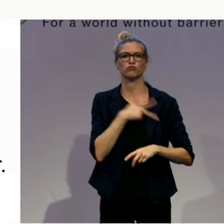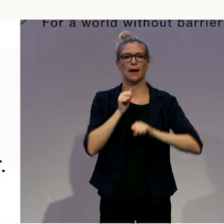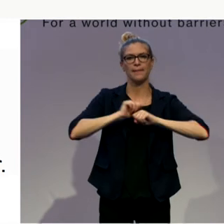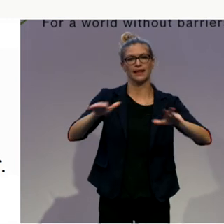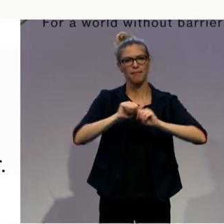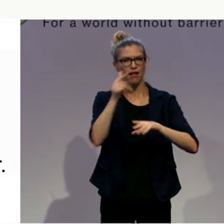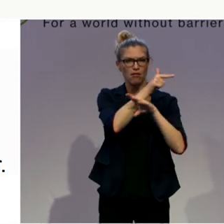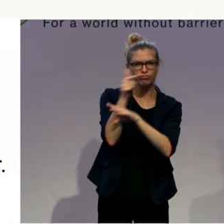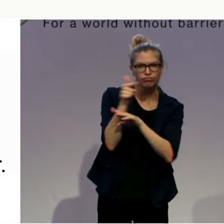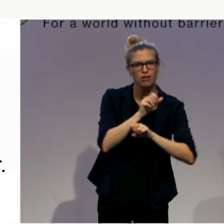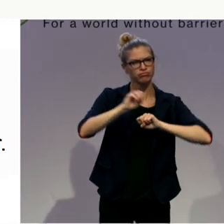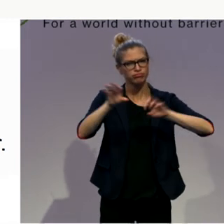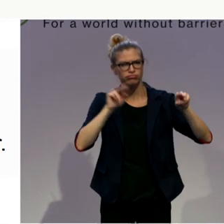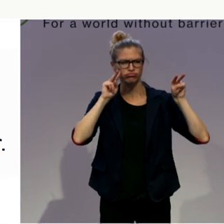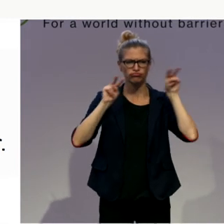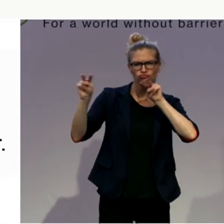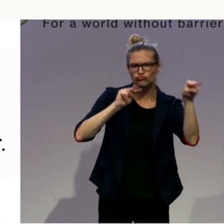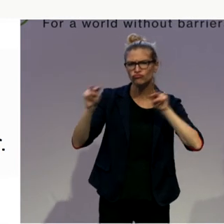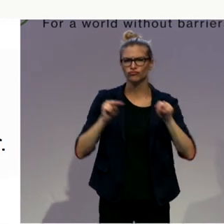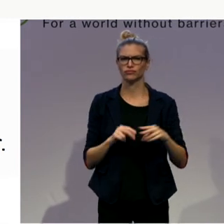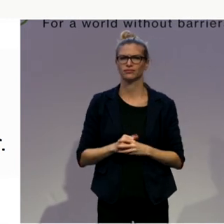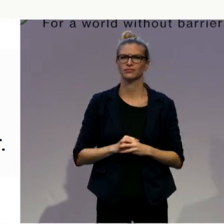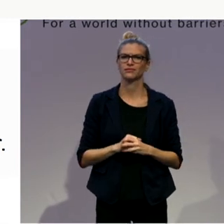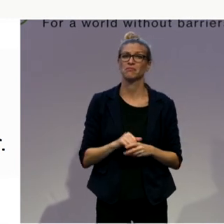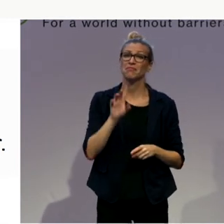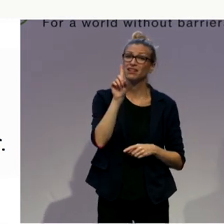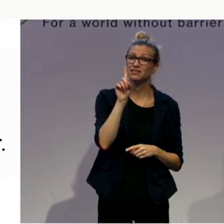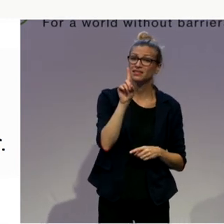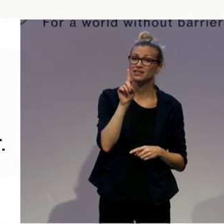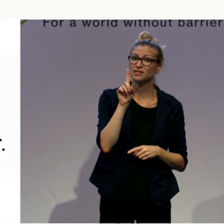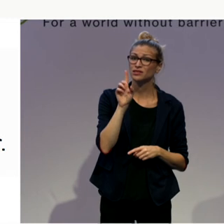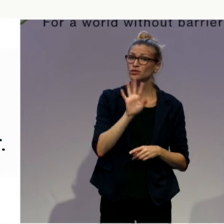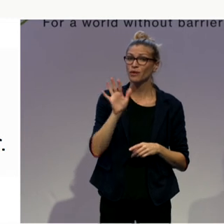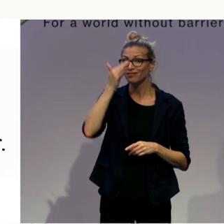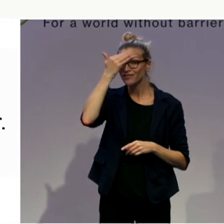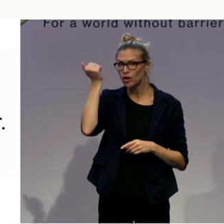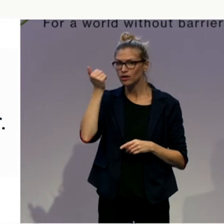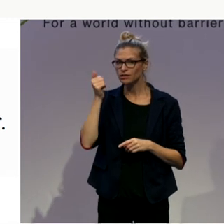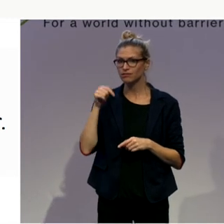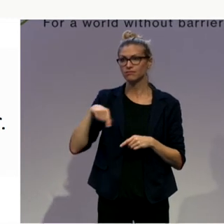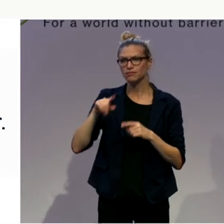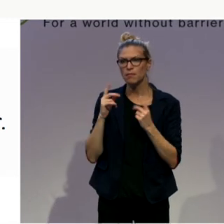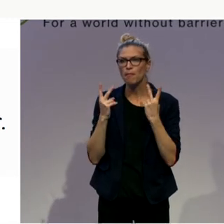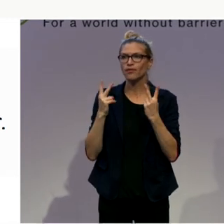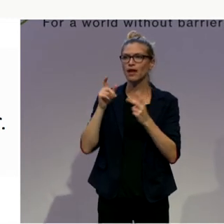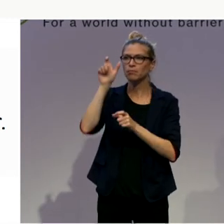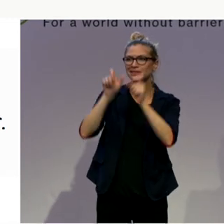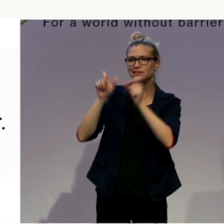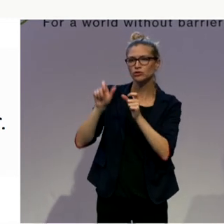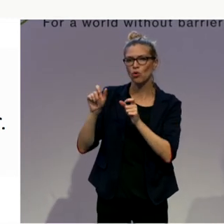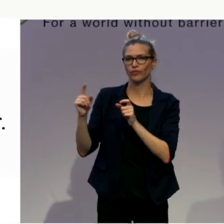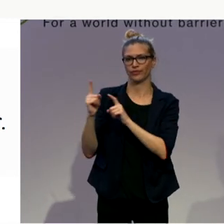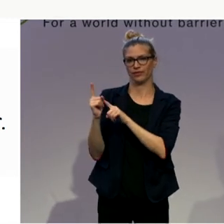should not forget about those closest to us and among them people with disabilities